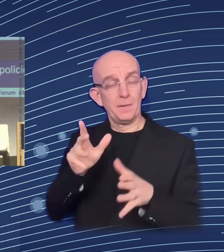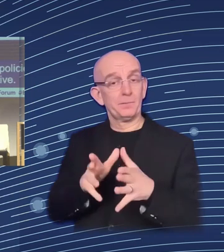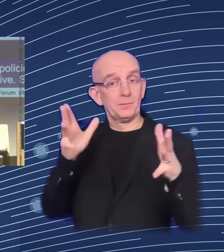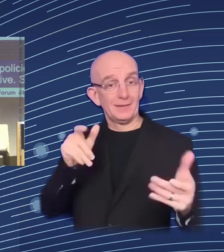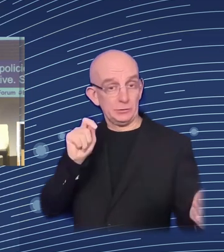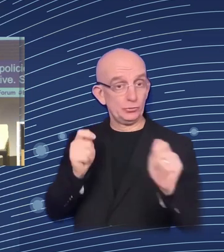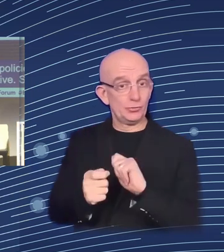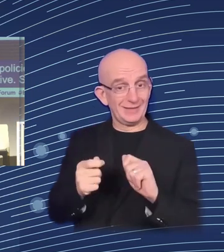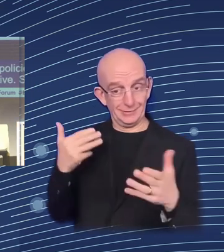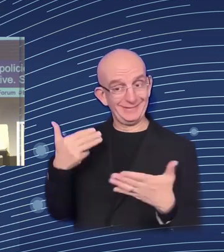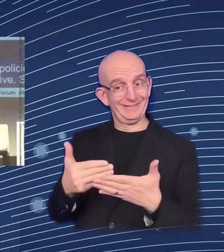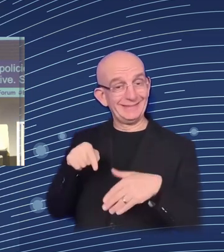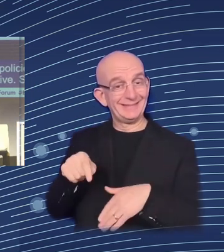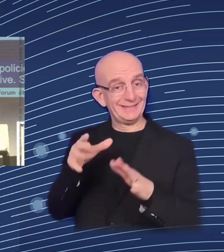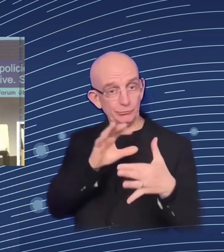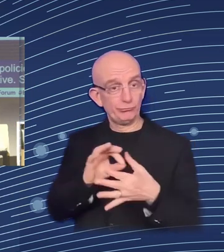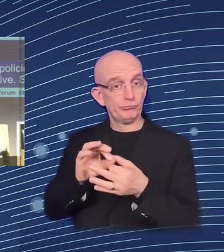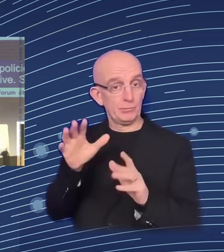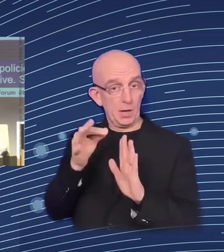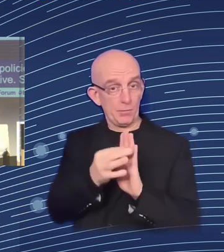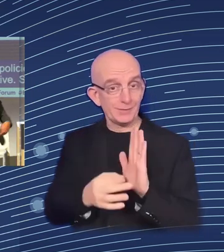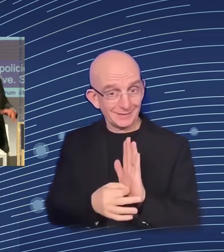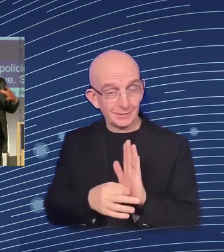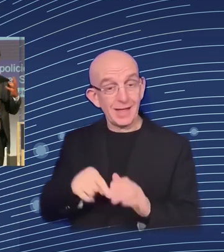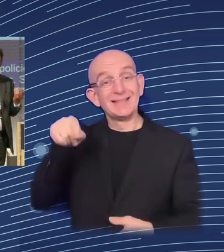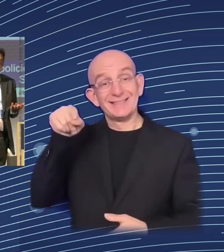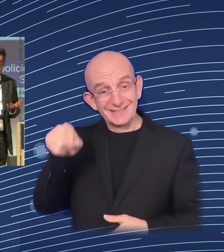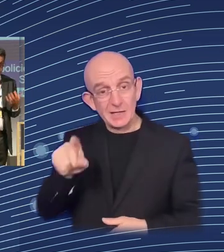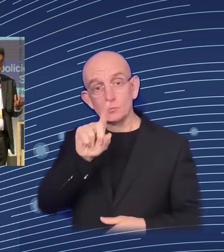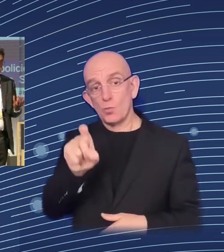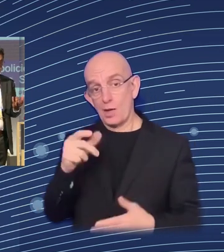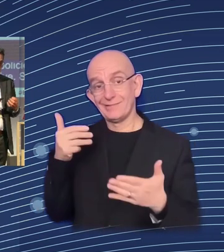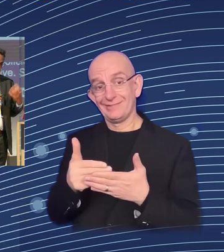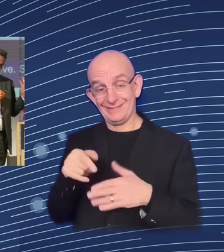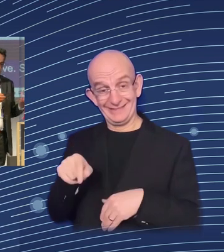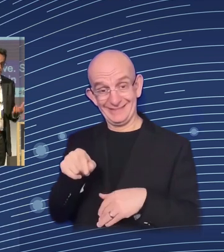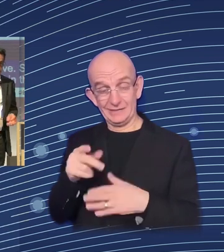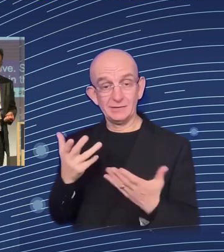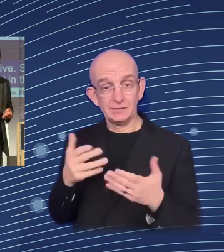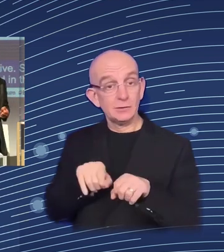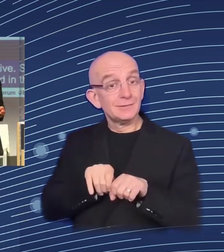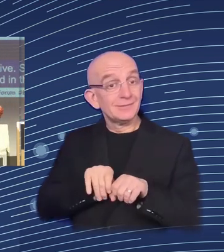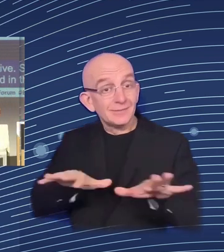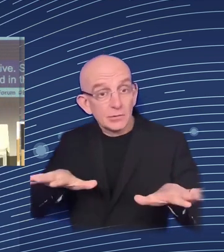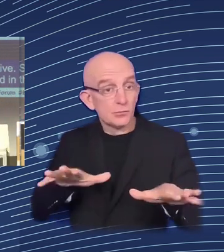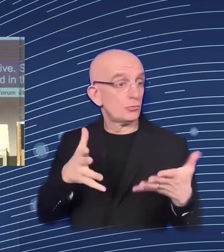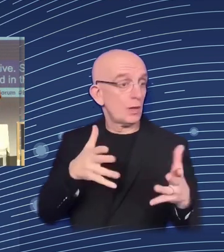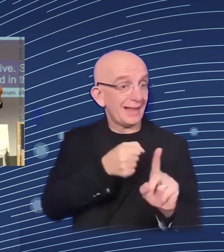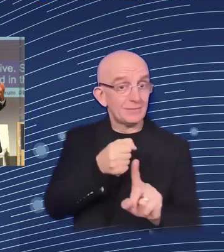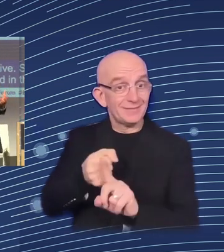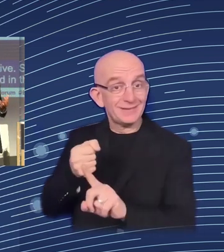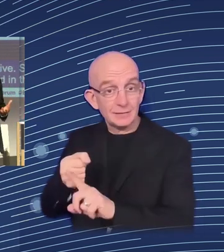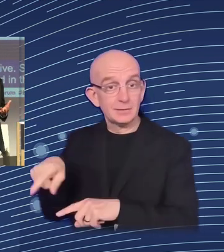in that respect, distributional impact assessment and, in the EU context, Euromod, which is, I will explain in a minute,